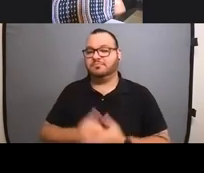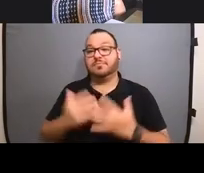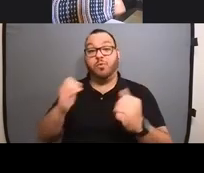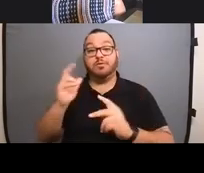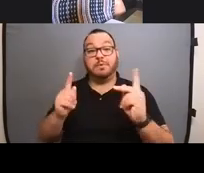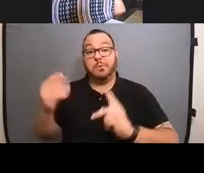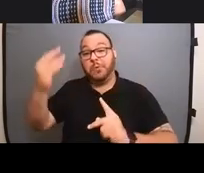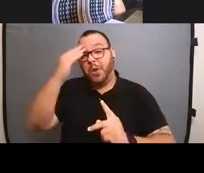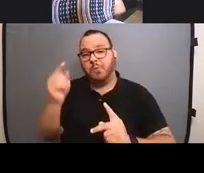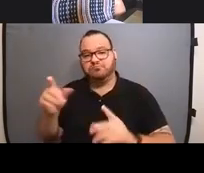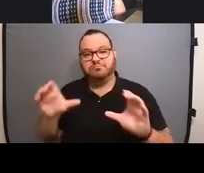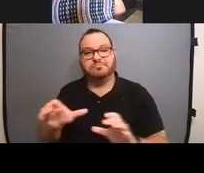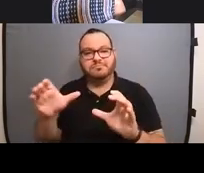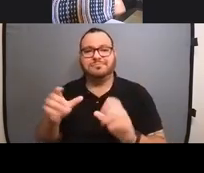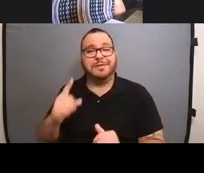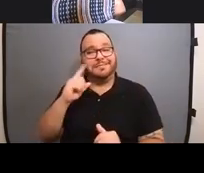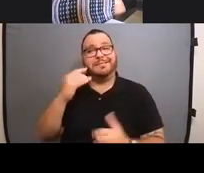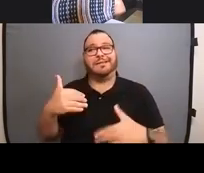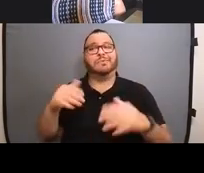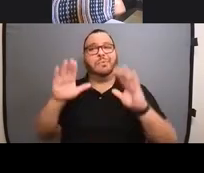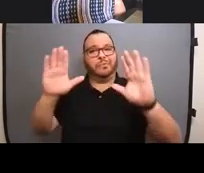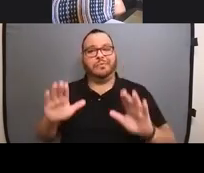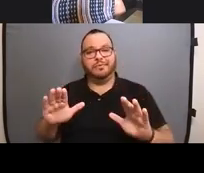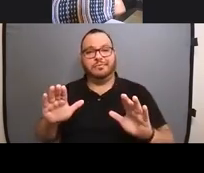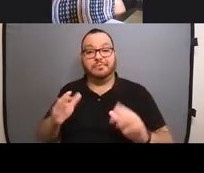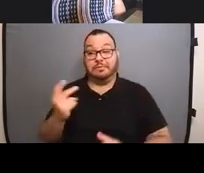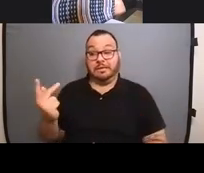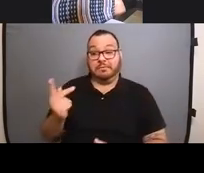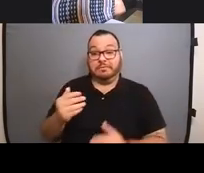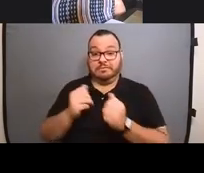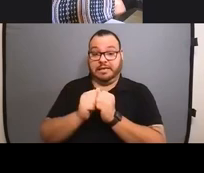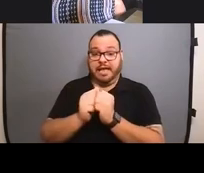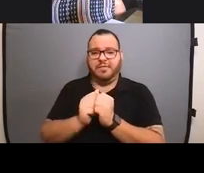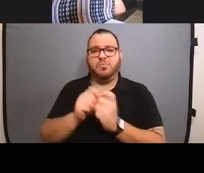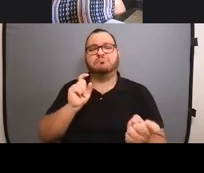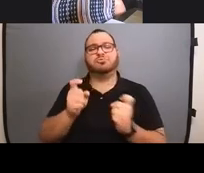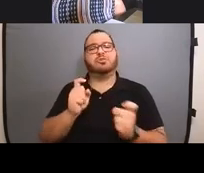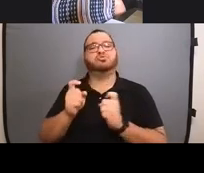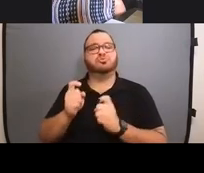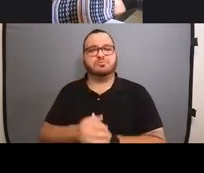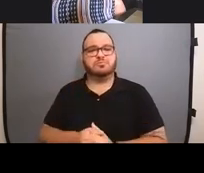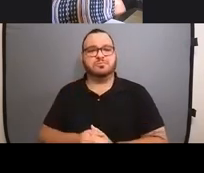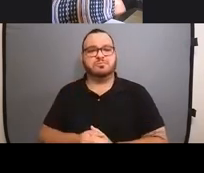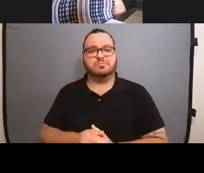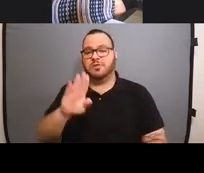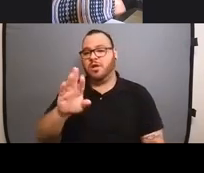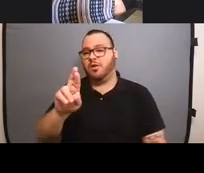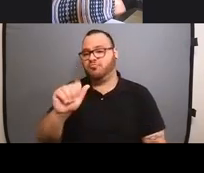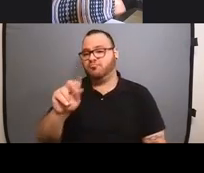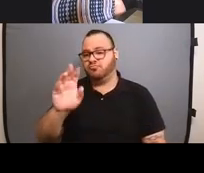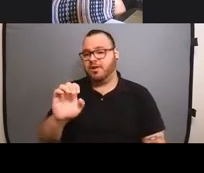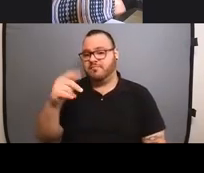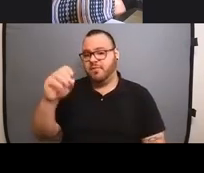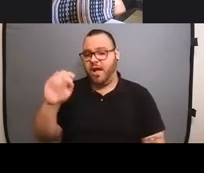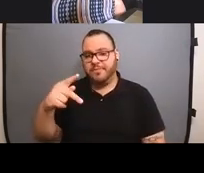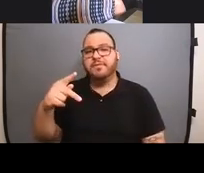about what he does. I think that that's a really good thing. And he and I together have made some changes. Um, if you've heard of brain pop, uh, they